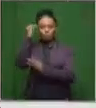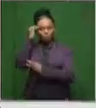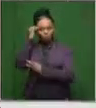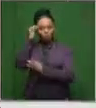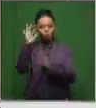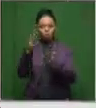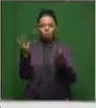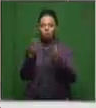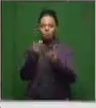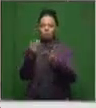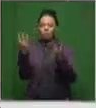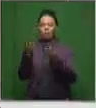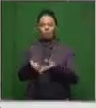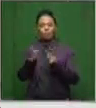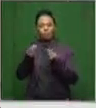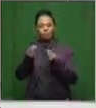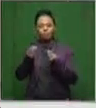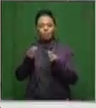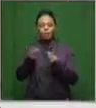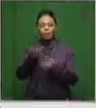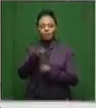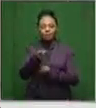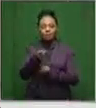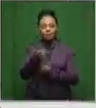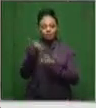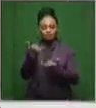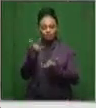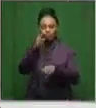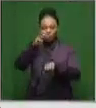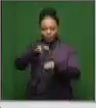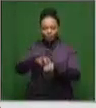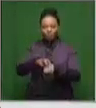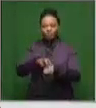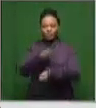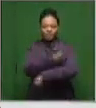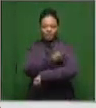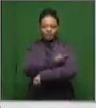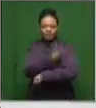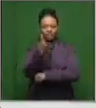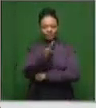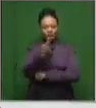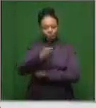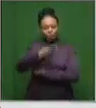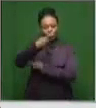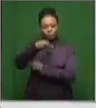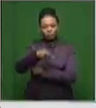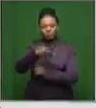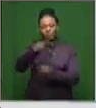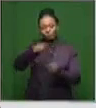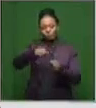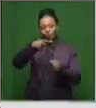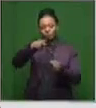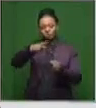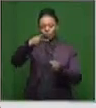a theoretical perspective, you would want a vaccine that is a single dose. Many of the other vaccines are a two-dose vaccine,